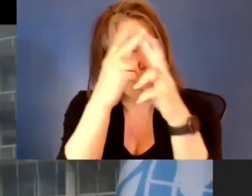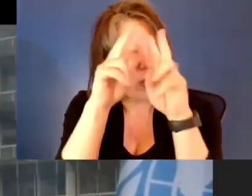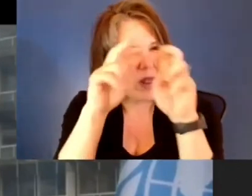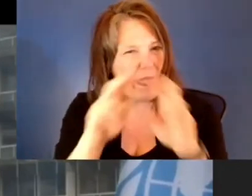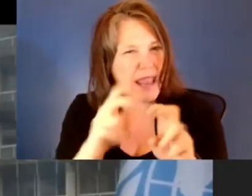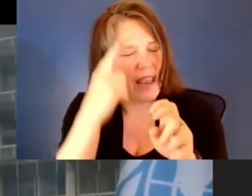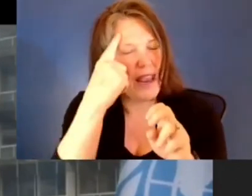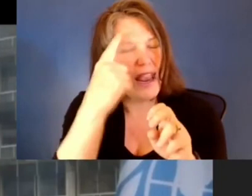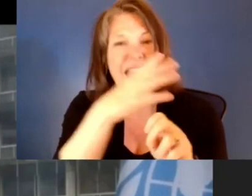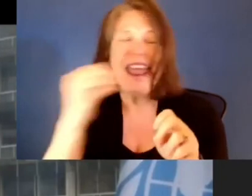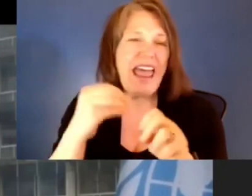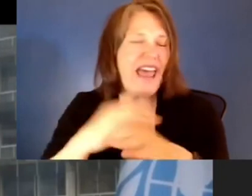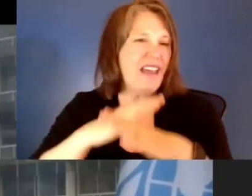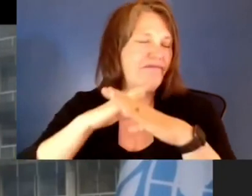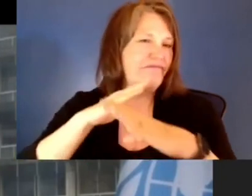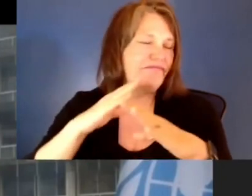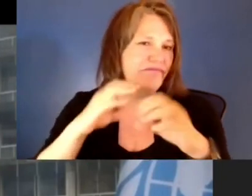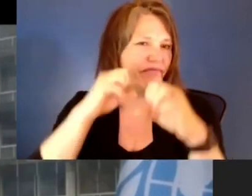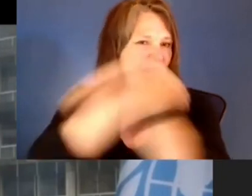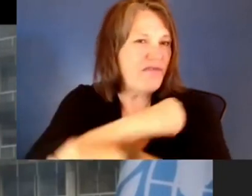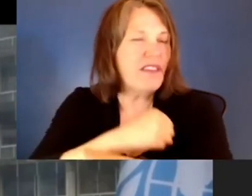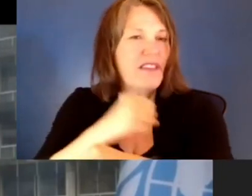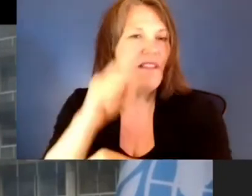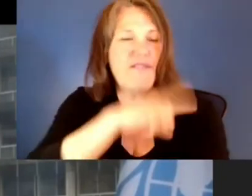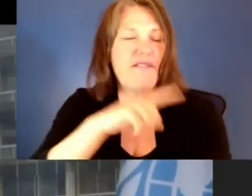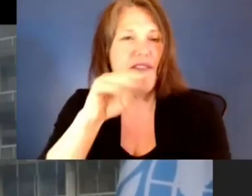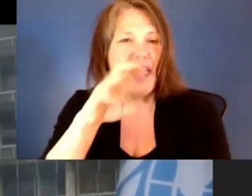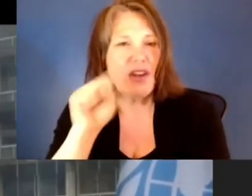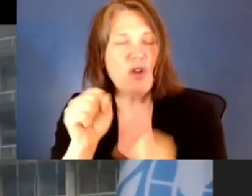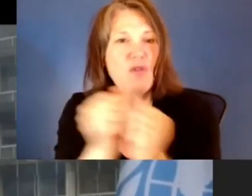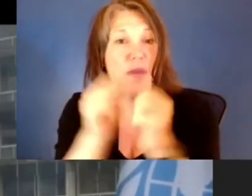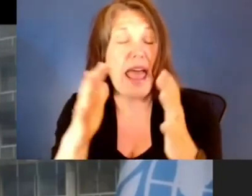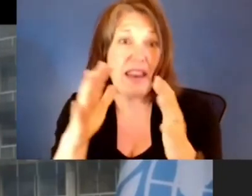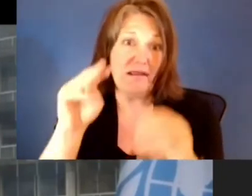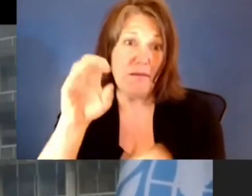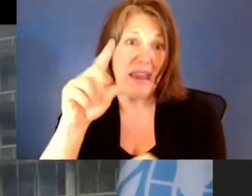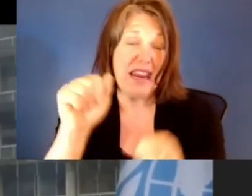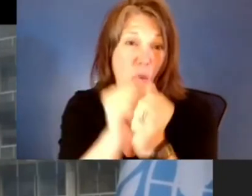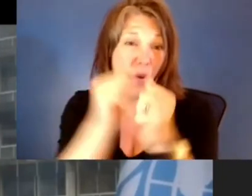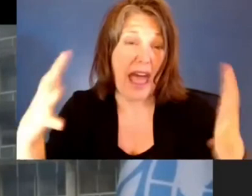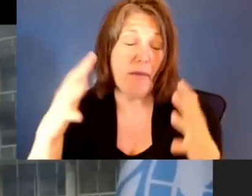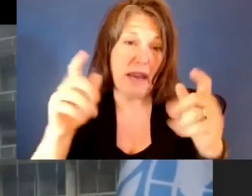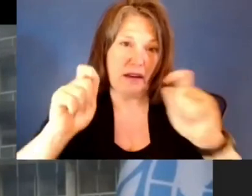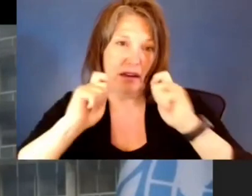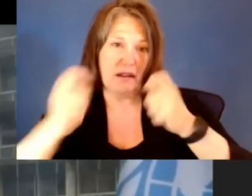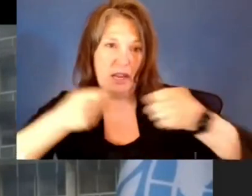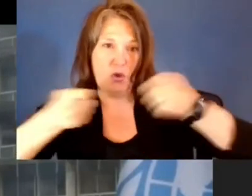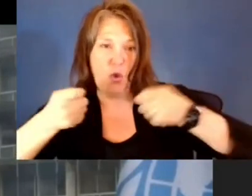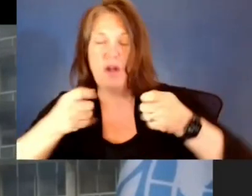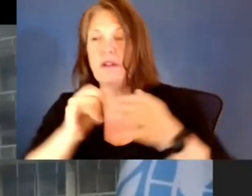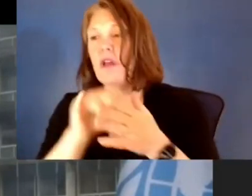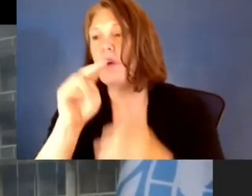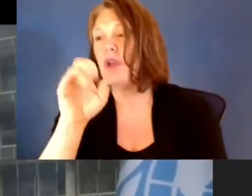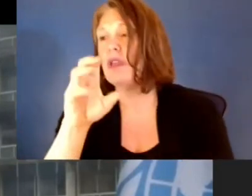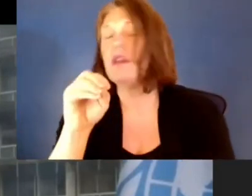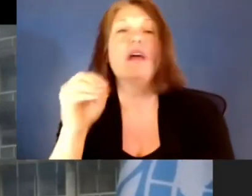social media without being controlled by it. This is why UNESCO has integrated recent technological innovations, including